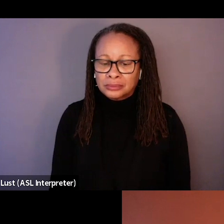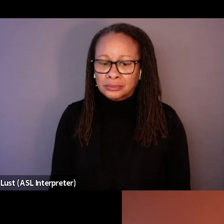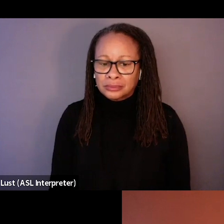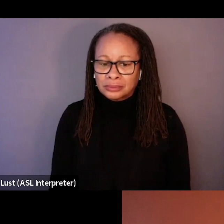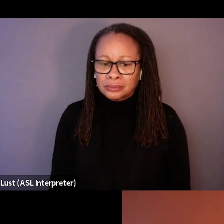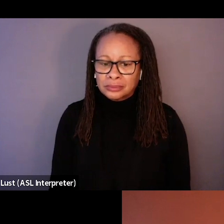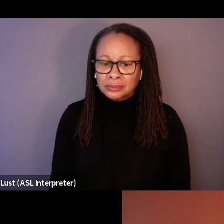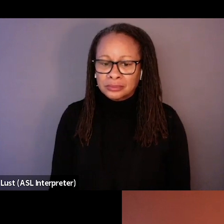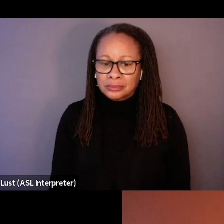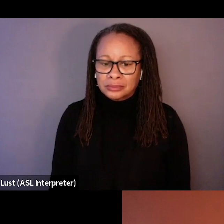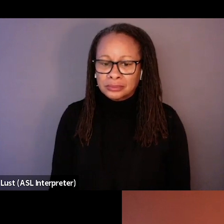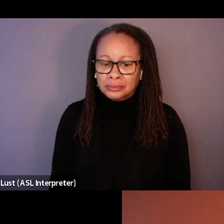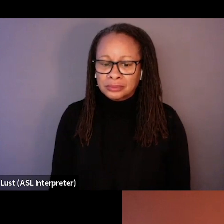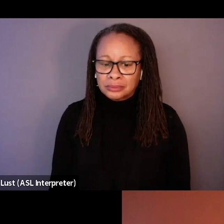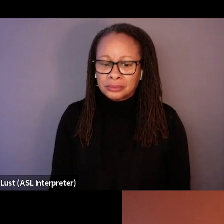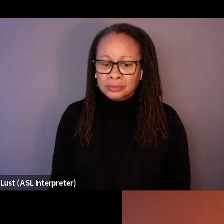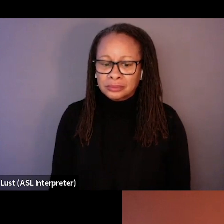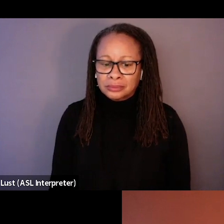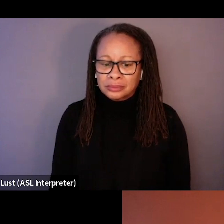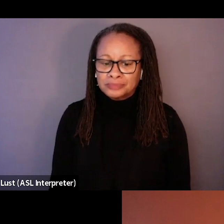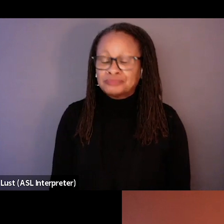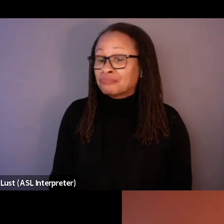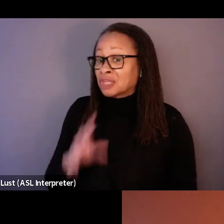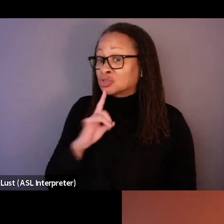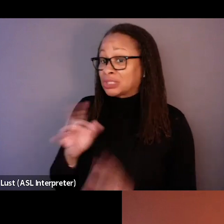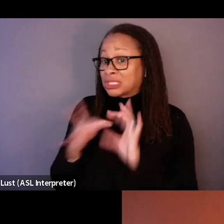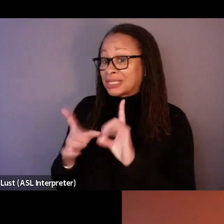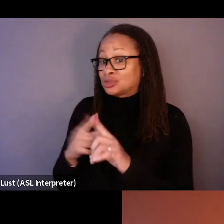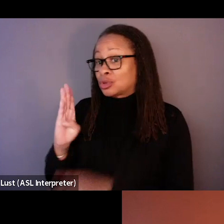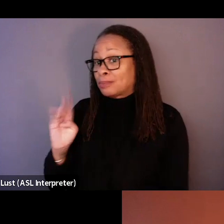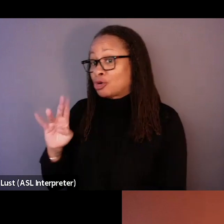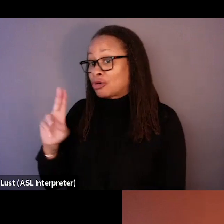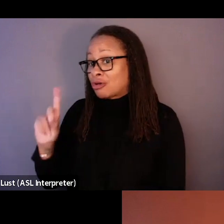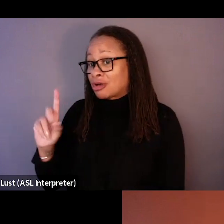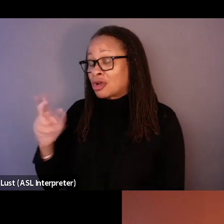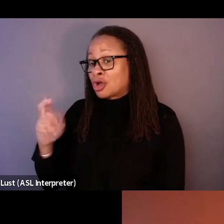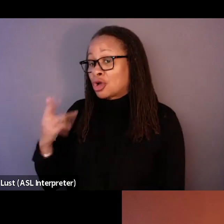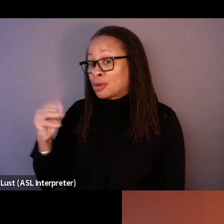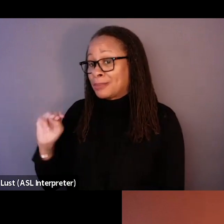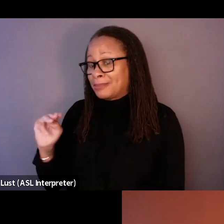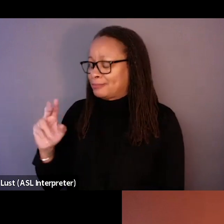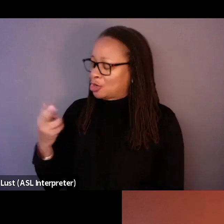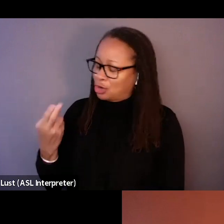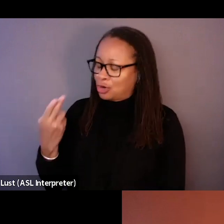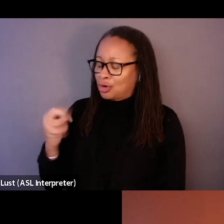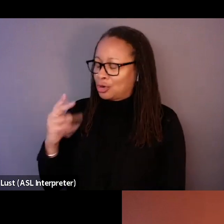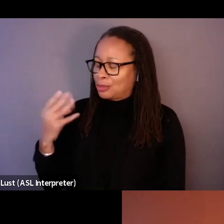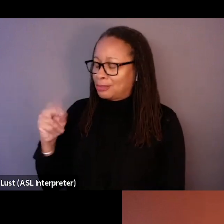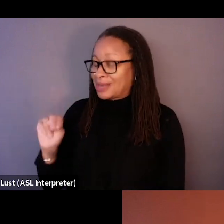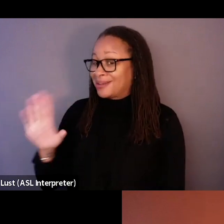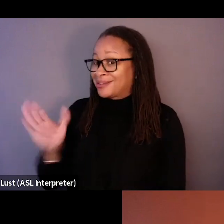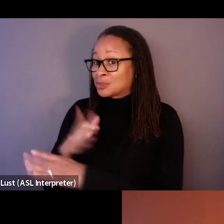just spoke about, the, the, the, the Herrmann's music and what it does for the film. I think the